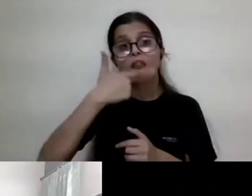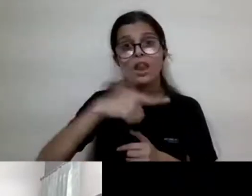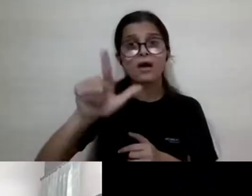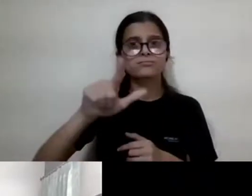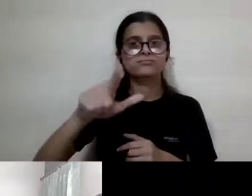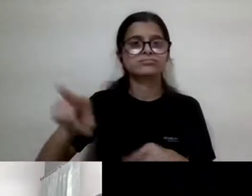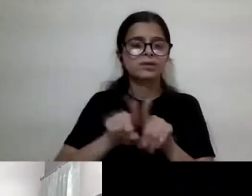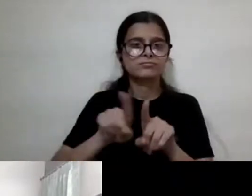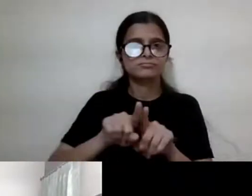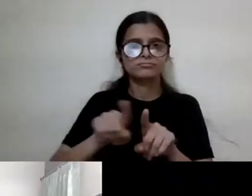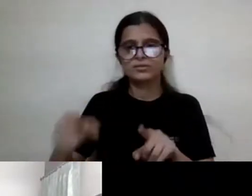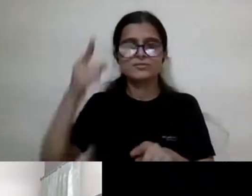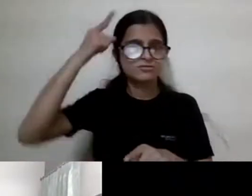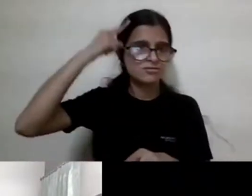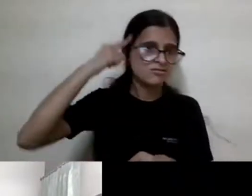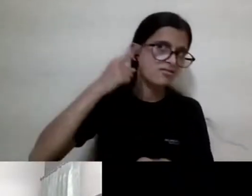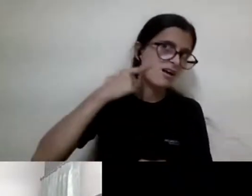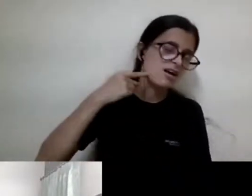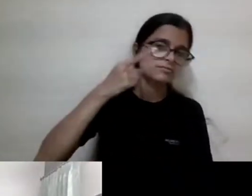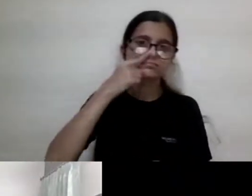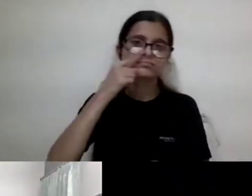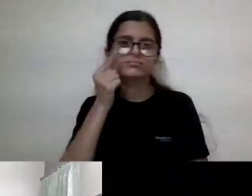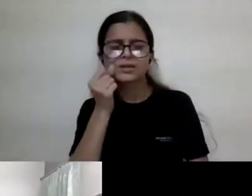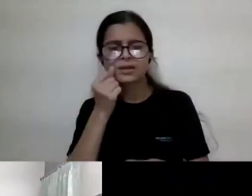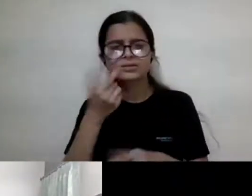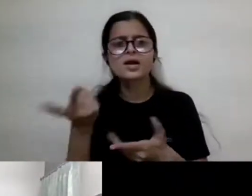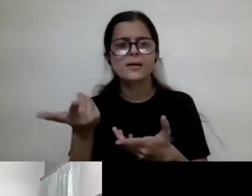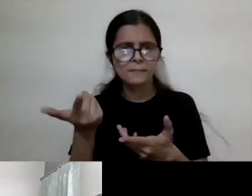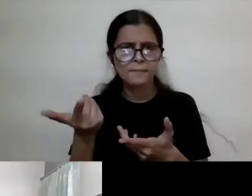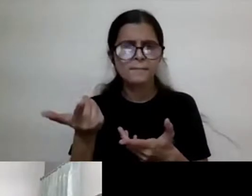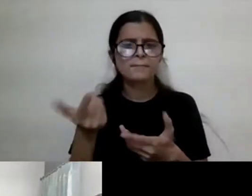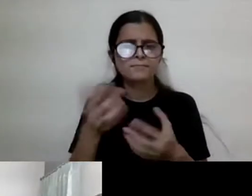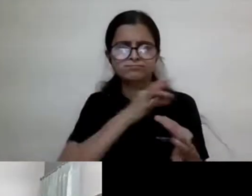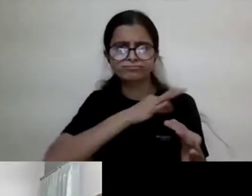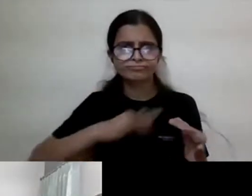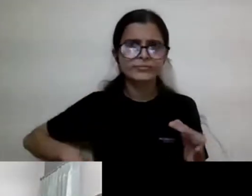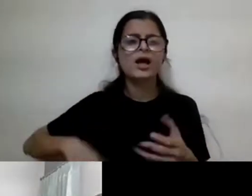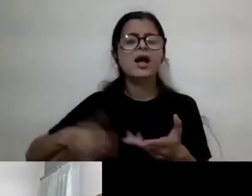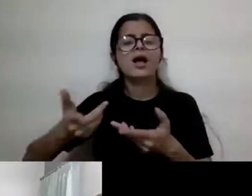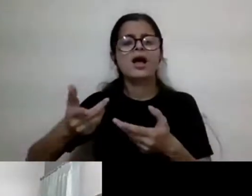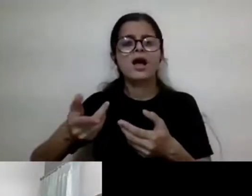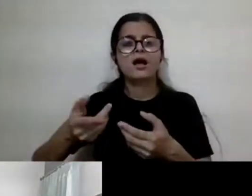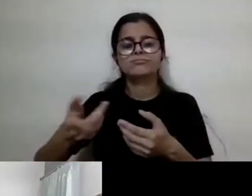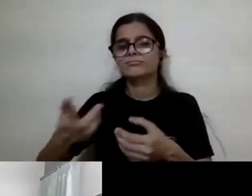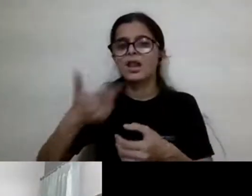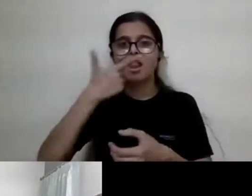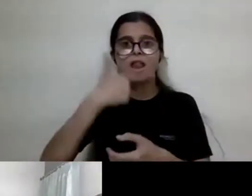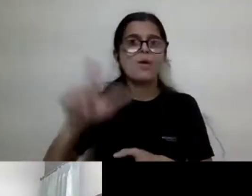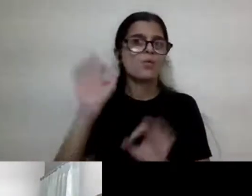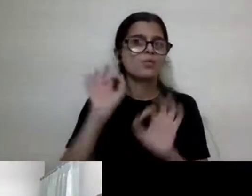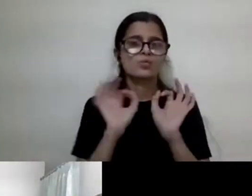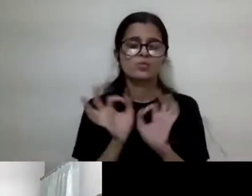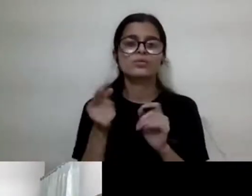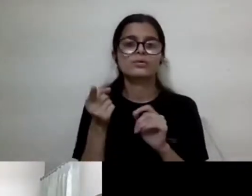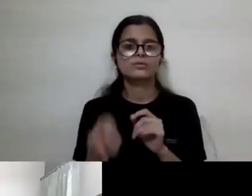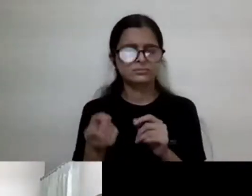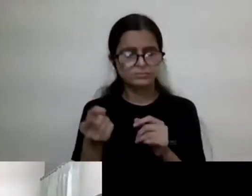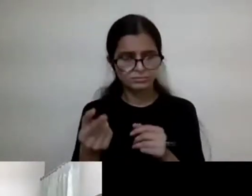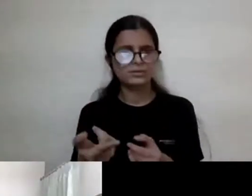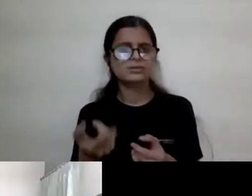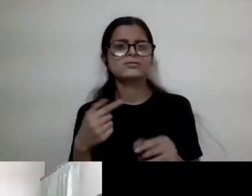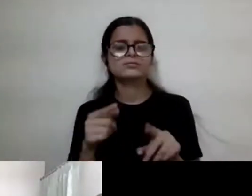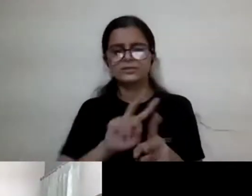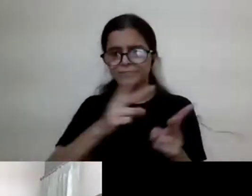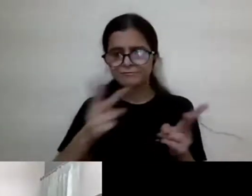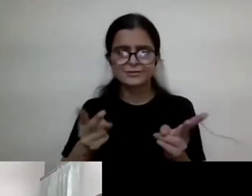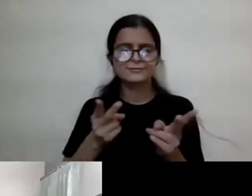of race and gender, uh, along with, let's say civil rights or, or law. Um, it's come to mean a lot of different things,